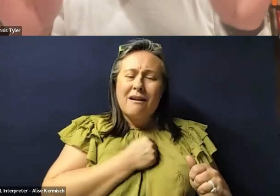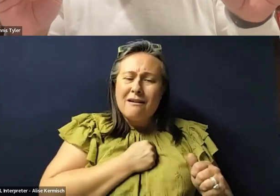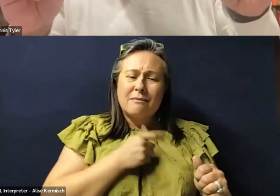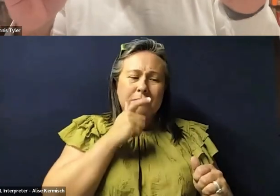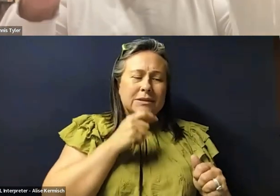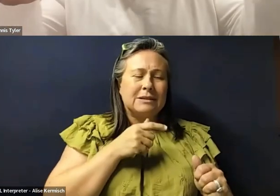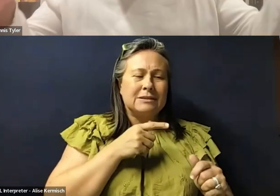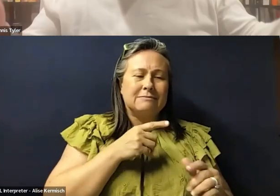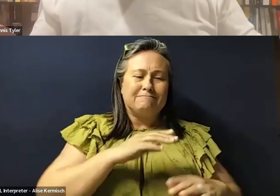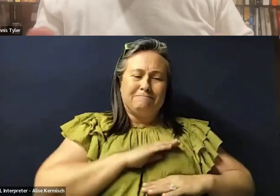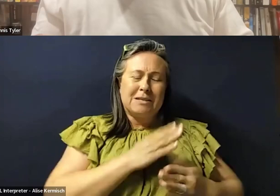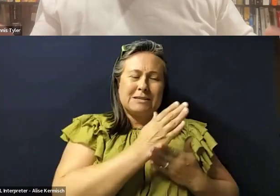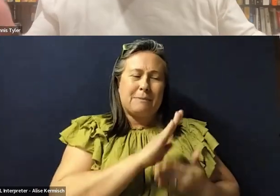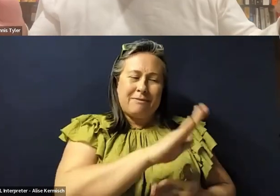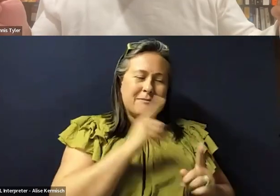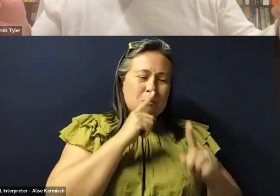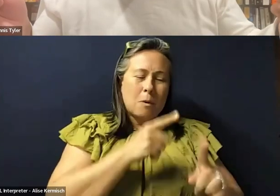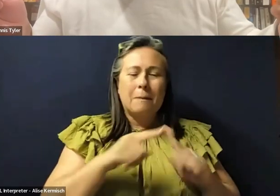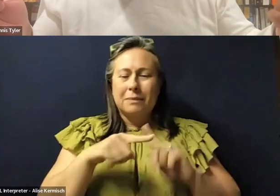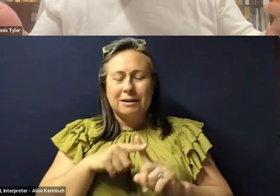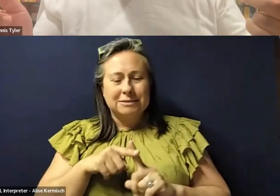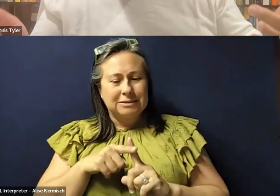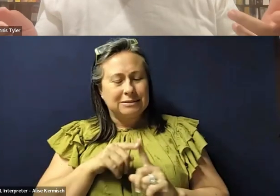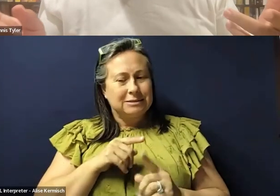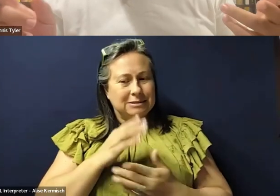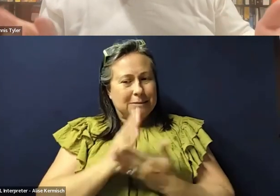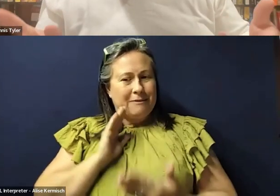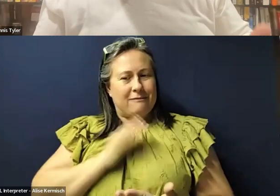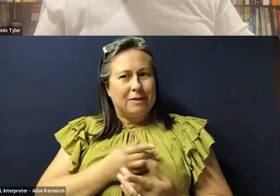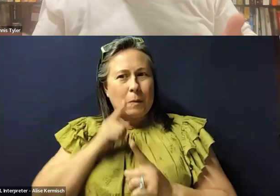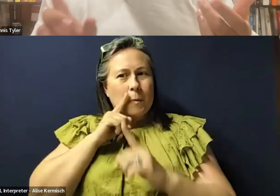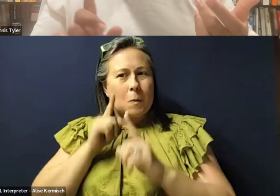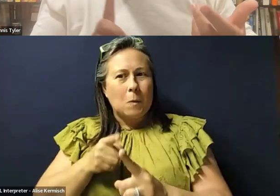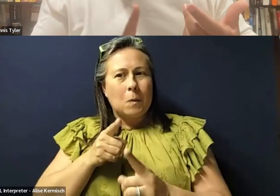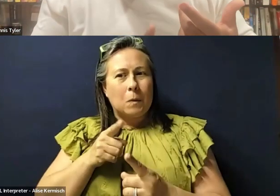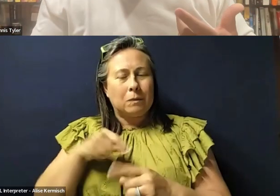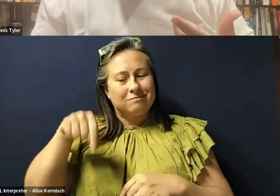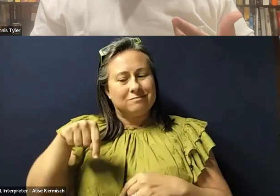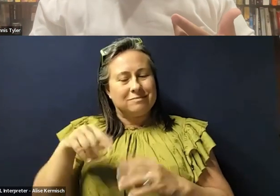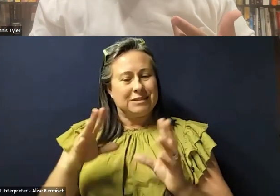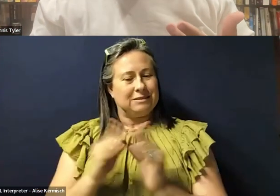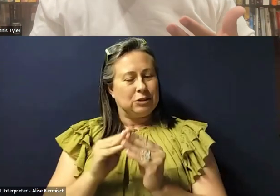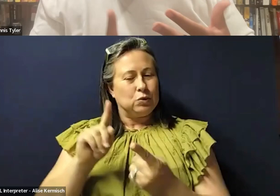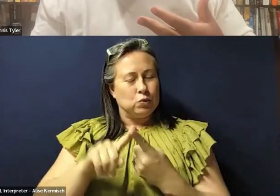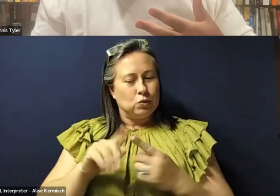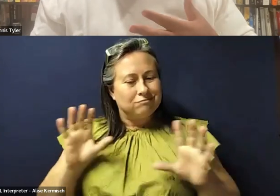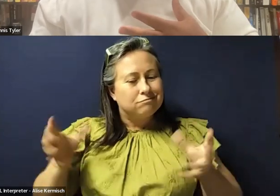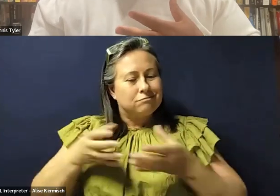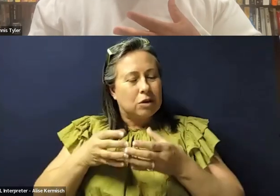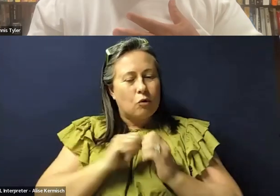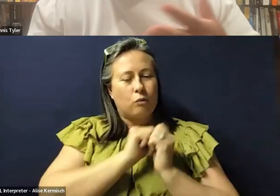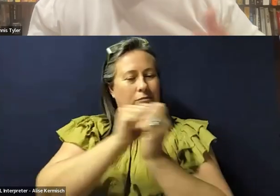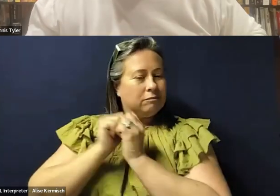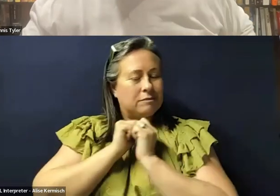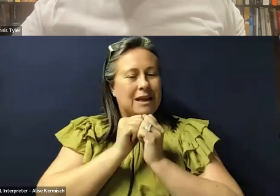their goals, but I think some of our goals probably at the symposium about what it means to engage in with collective access and also collective